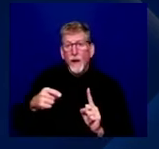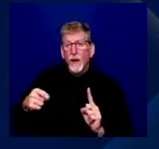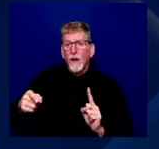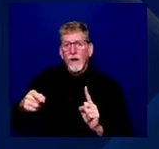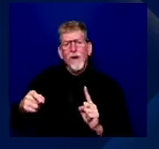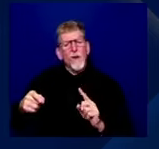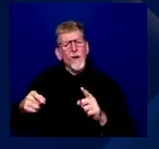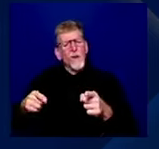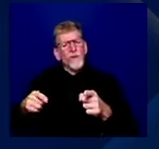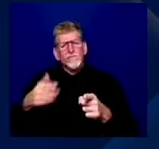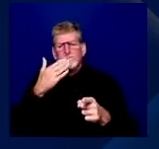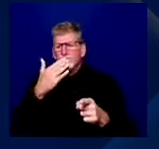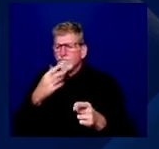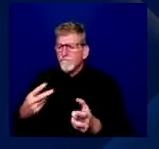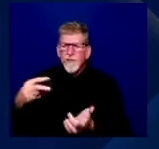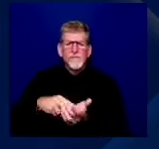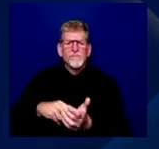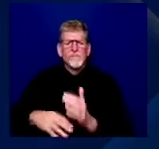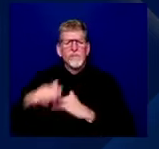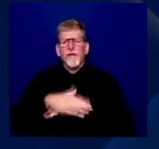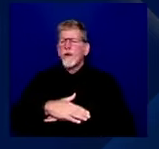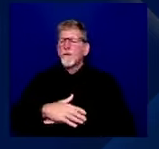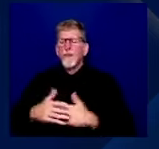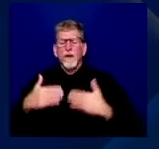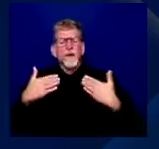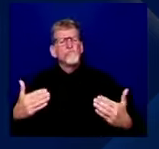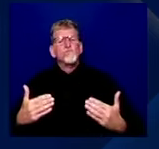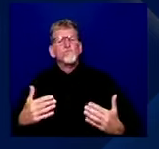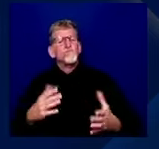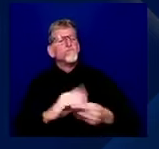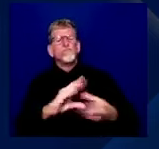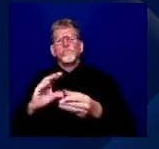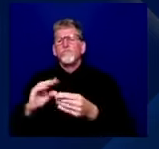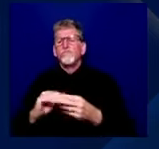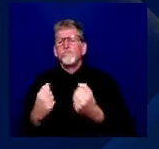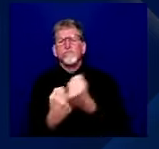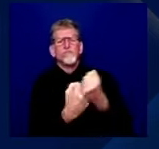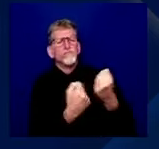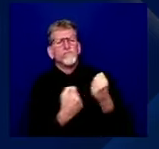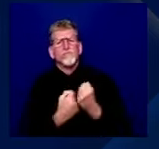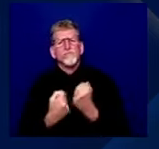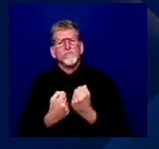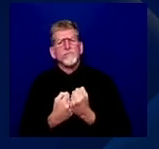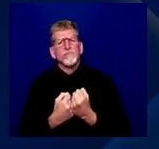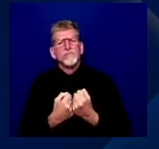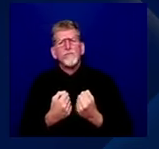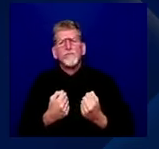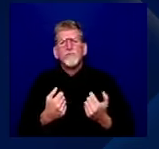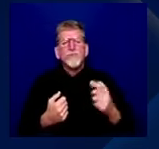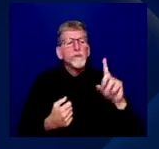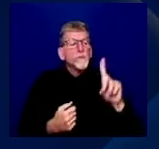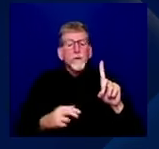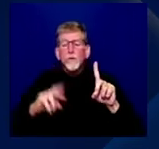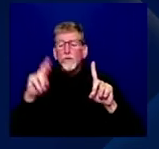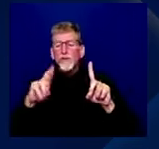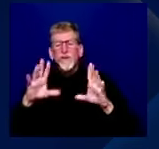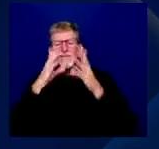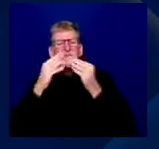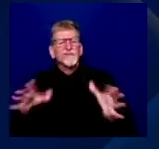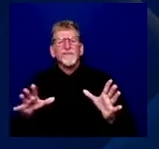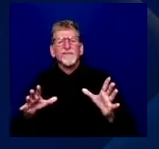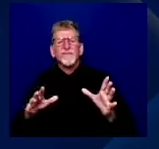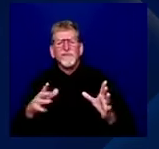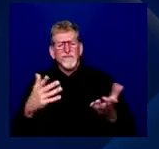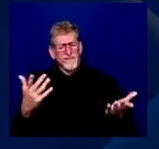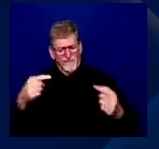unapologetic about advancing a cause that doesn't have a partisan tinge to it. It's about our, it's about birthing people. It's about women. It's about our